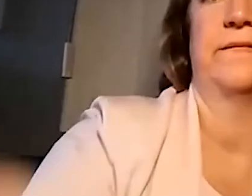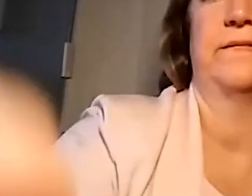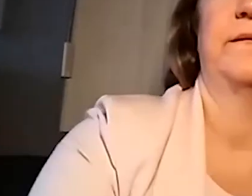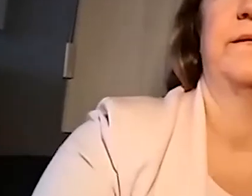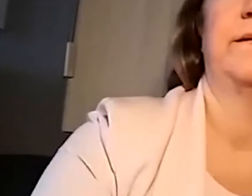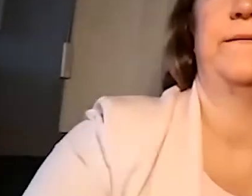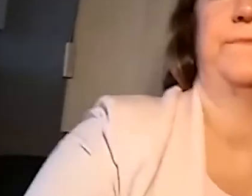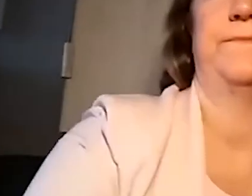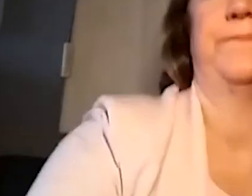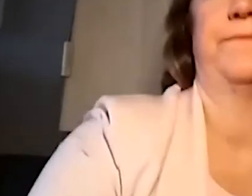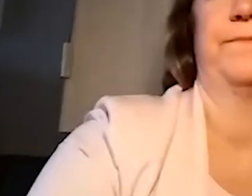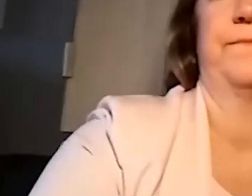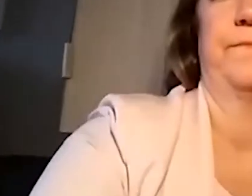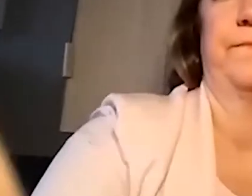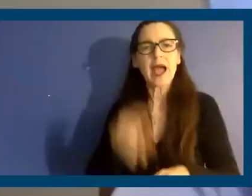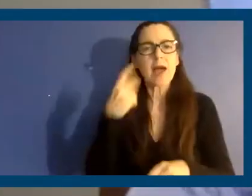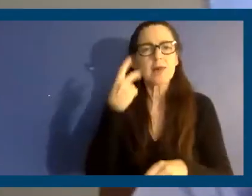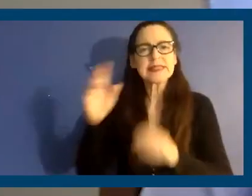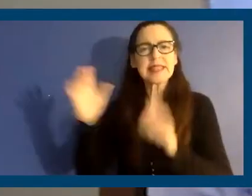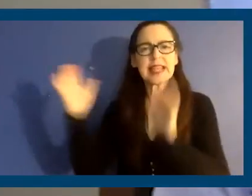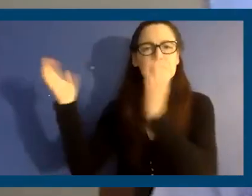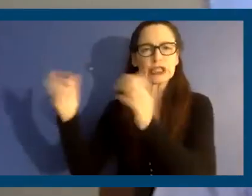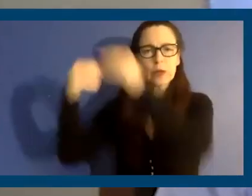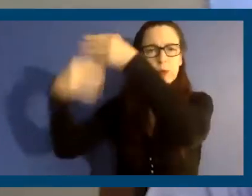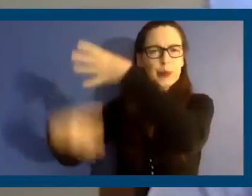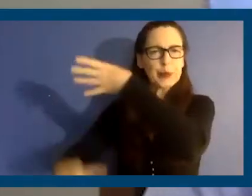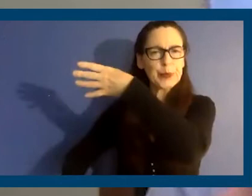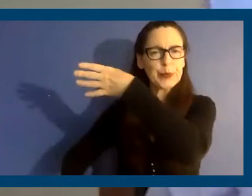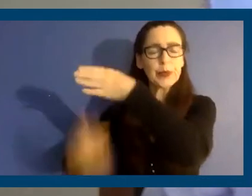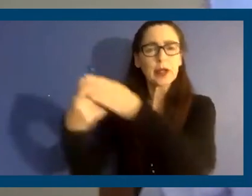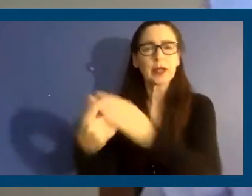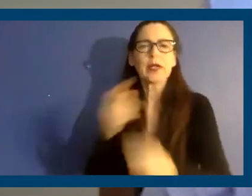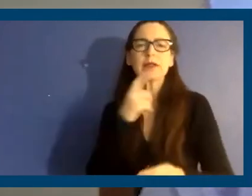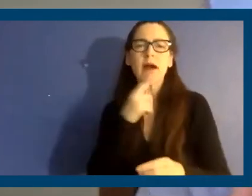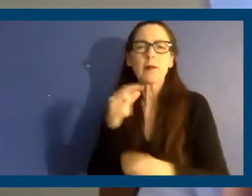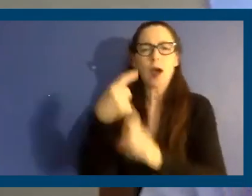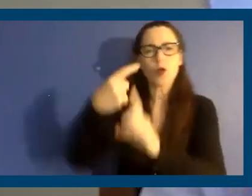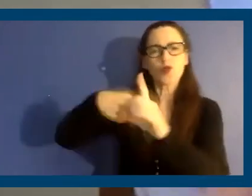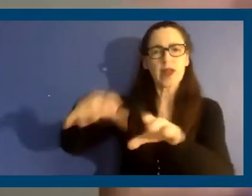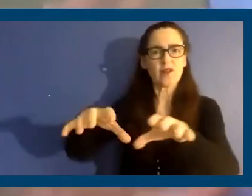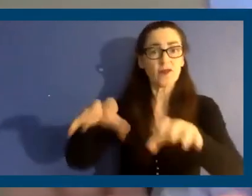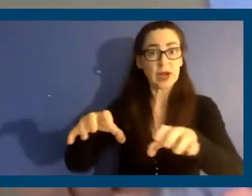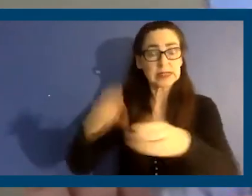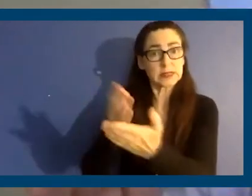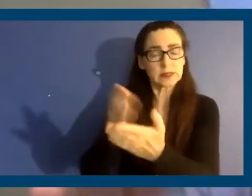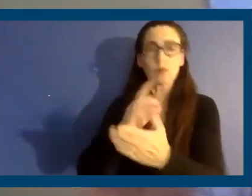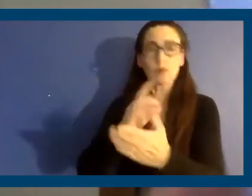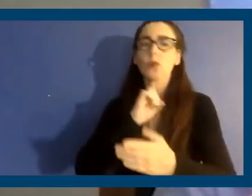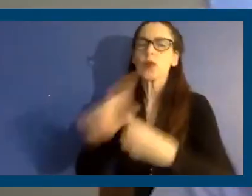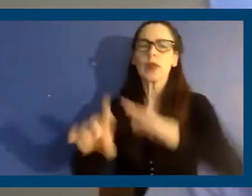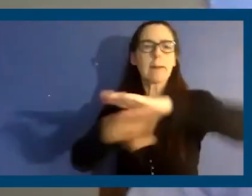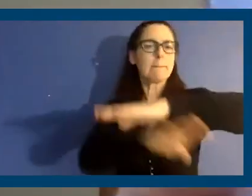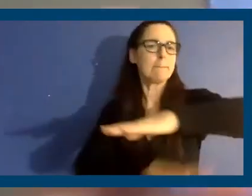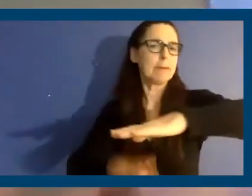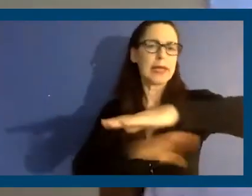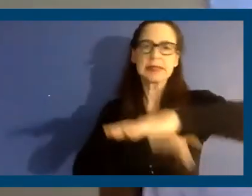quickly, because I've been seeing the chat and the questions. When we talk about a rent freeze, this is very, very basic. We're not